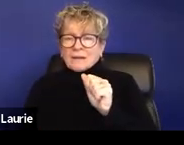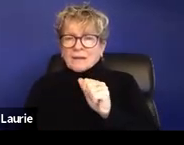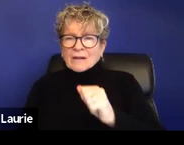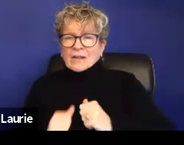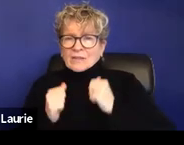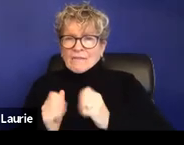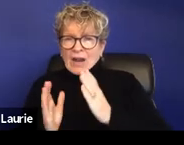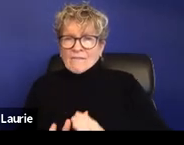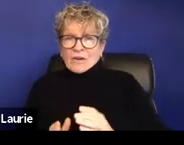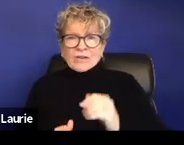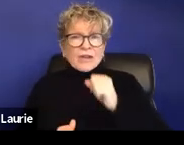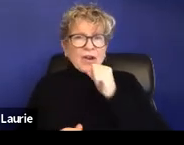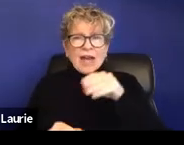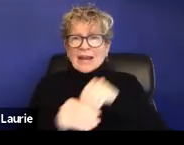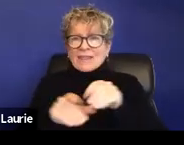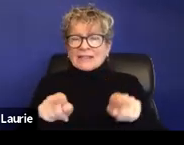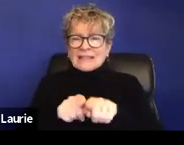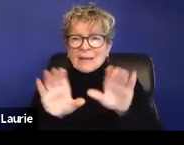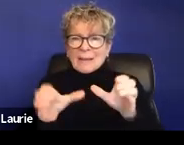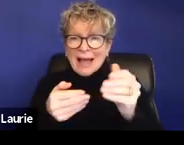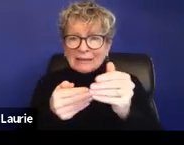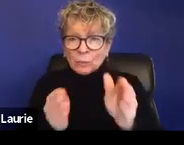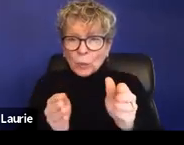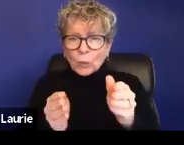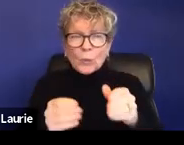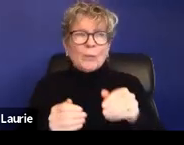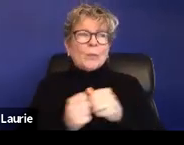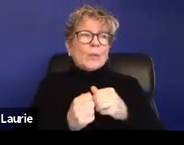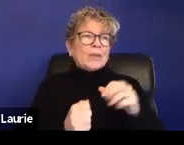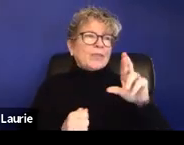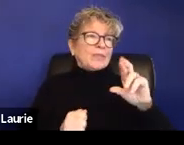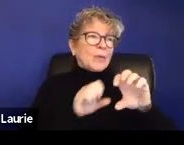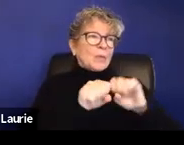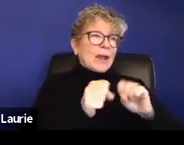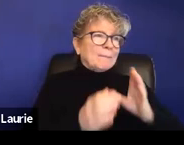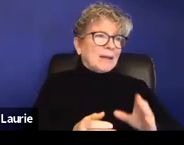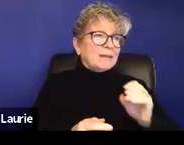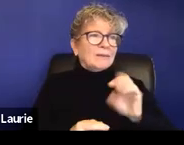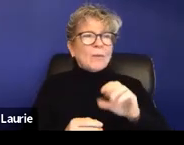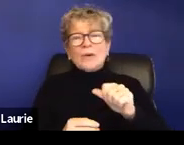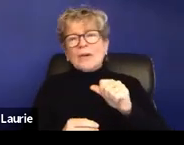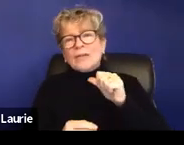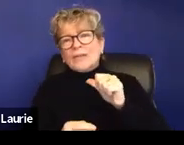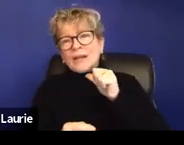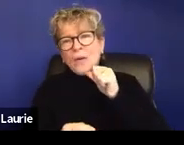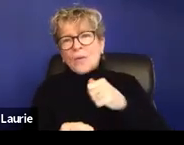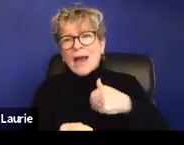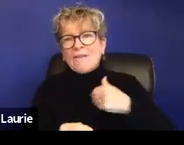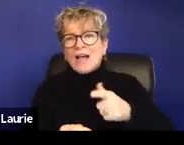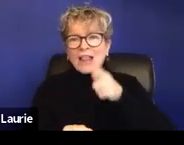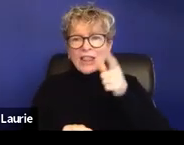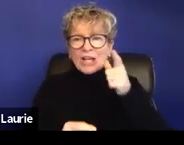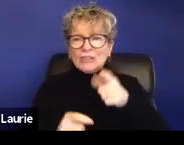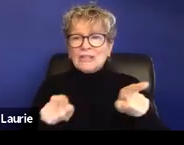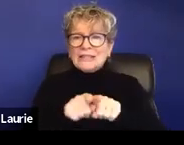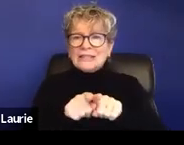or that they aren't required to, like, have lunch in the same space. I often, um, for my